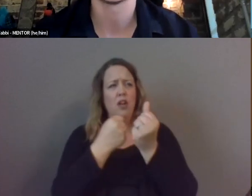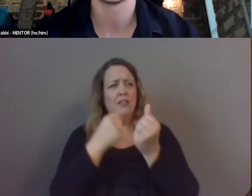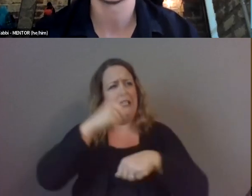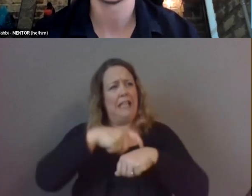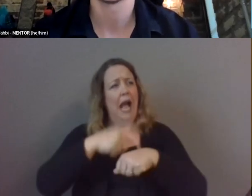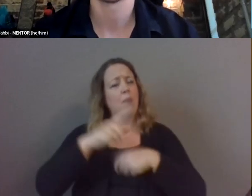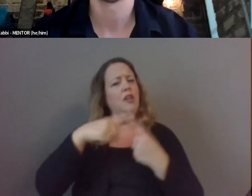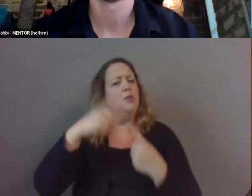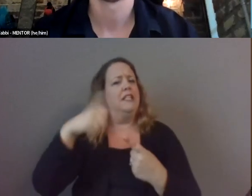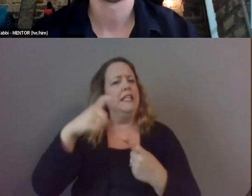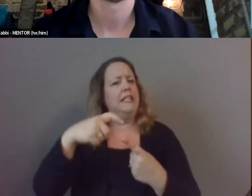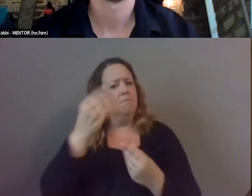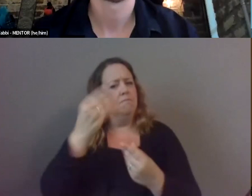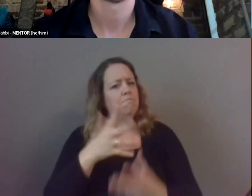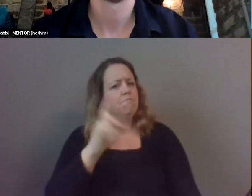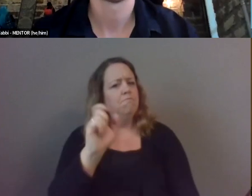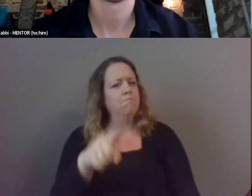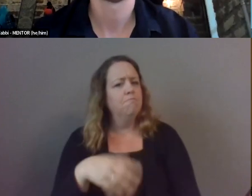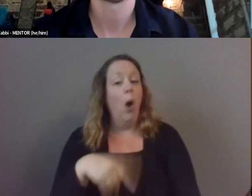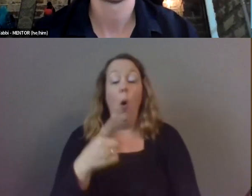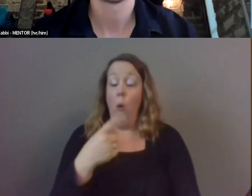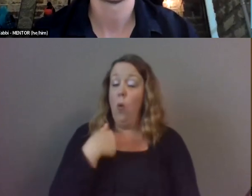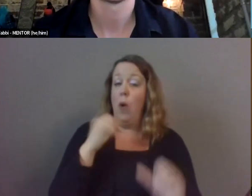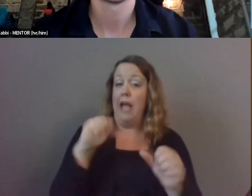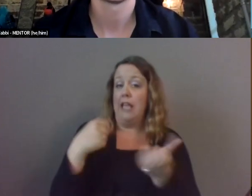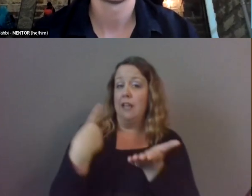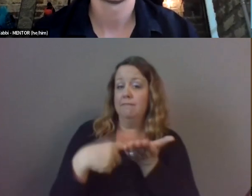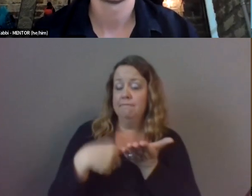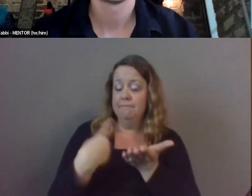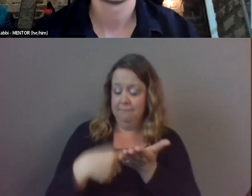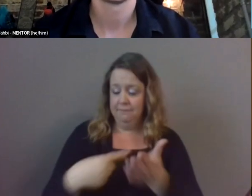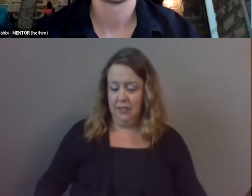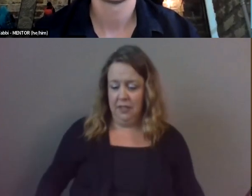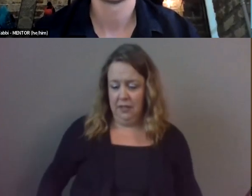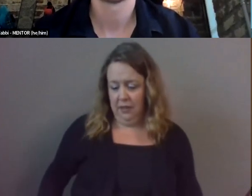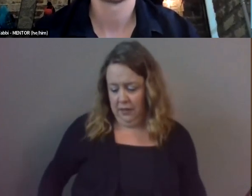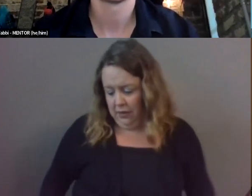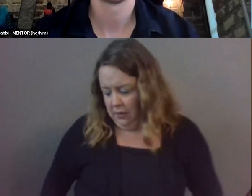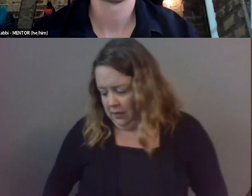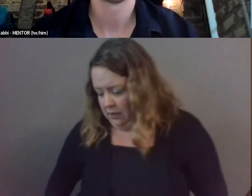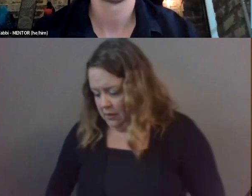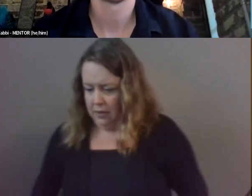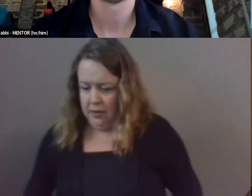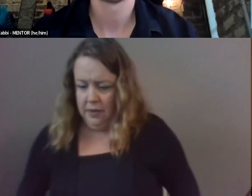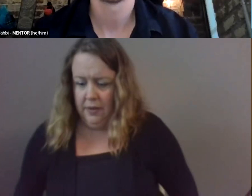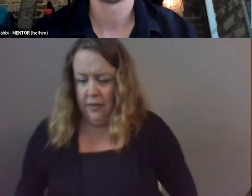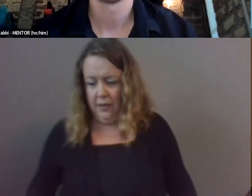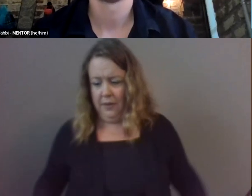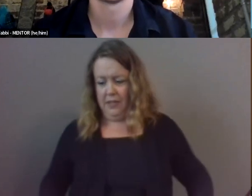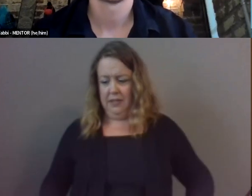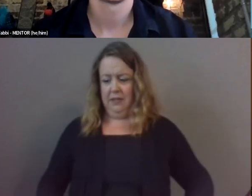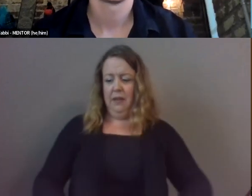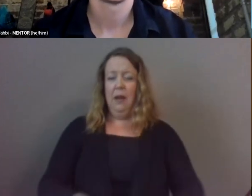yeah i can talk a little bit more about that so uh it was about a year ago and then i was just heading to college so